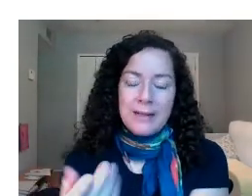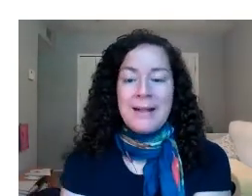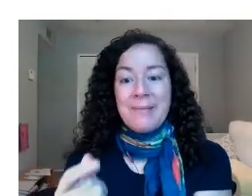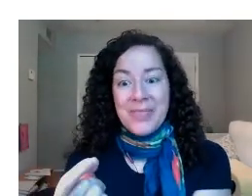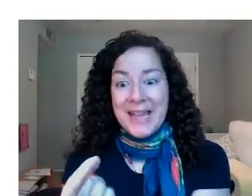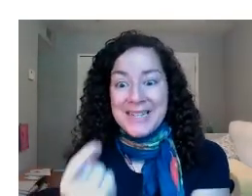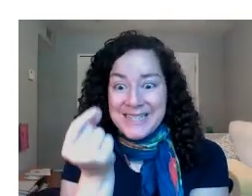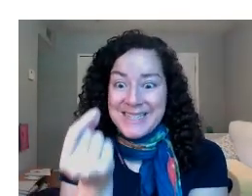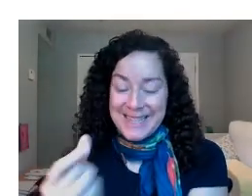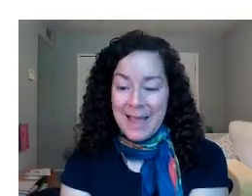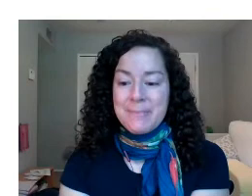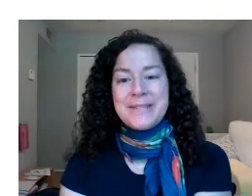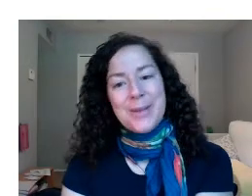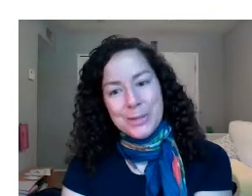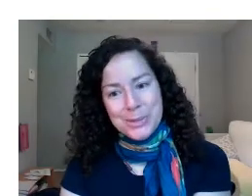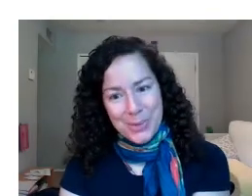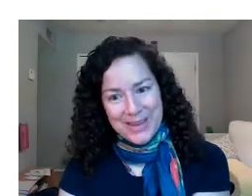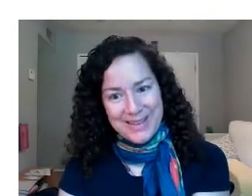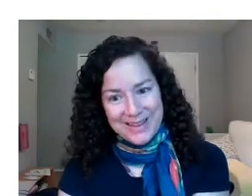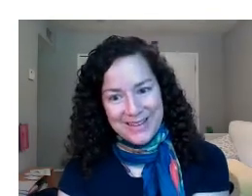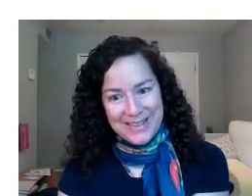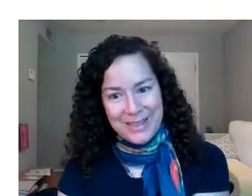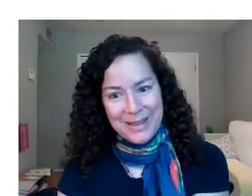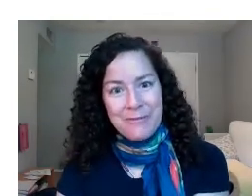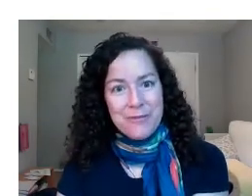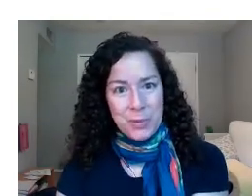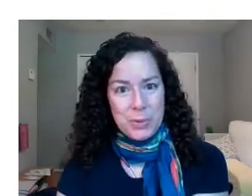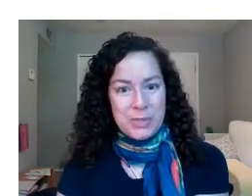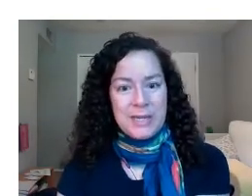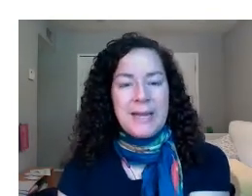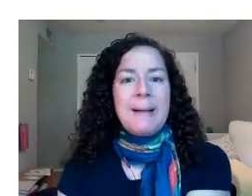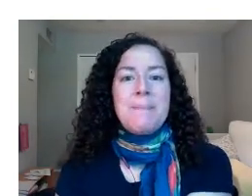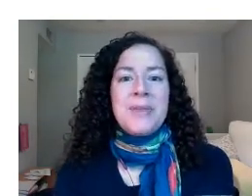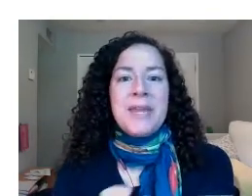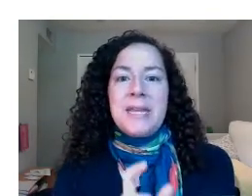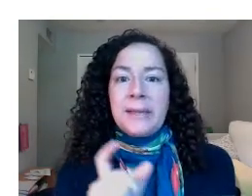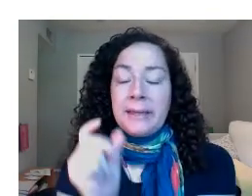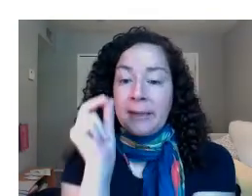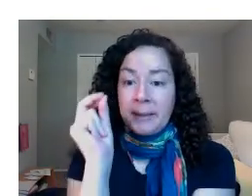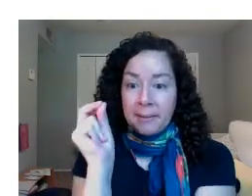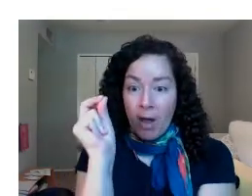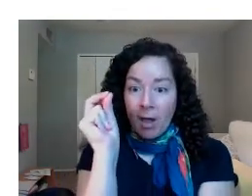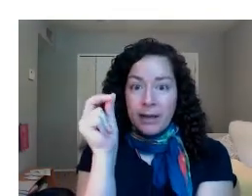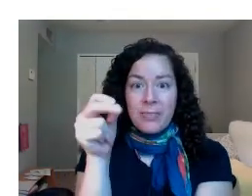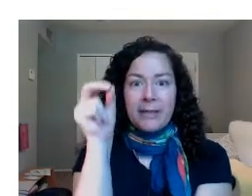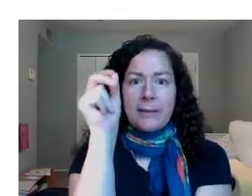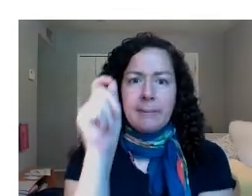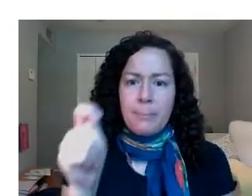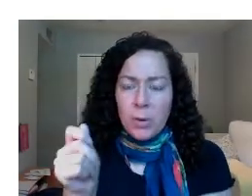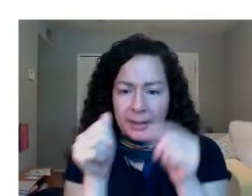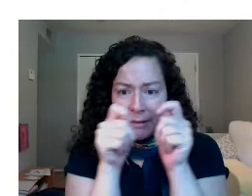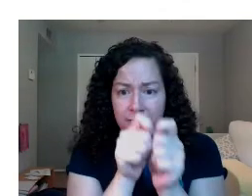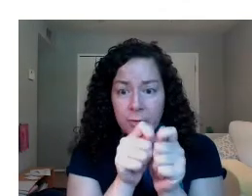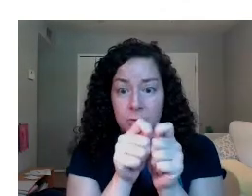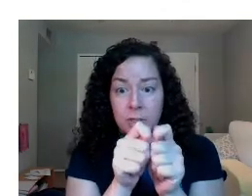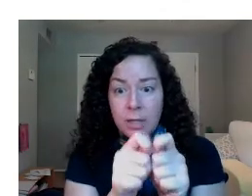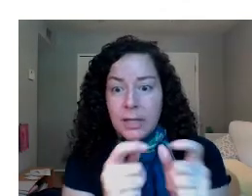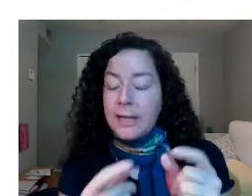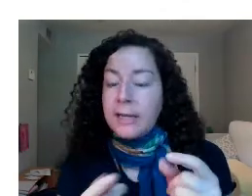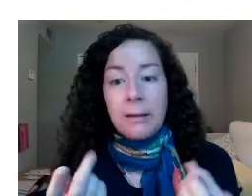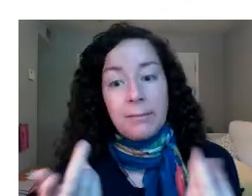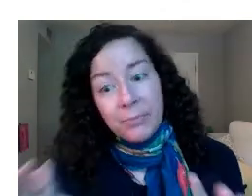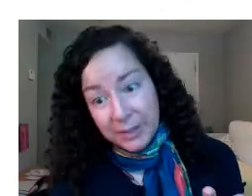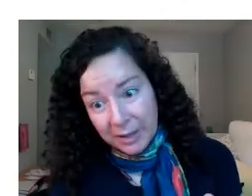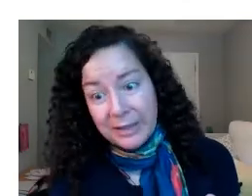well, that stem is also in the fruit, and it's the stalk that supports the fruit.